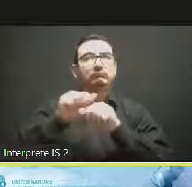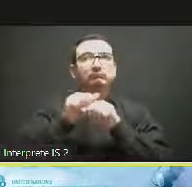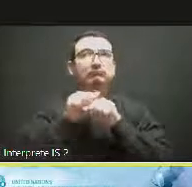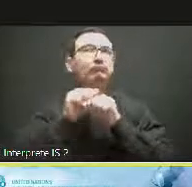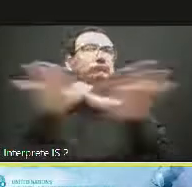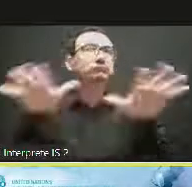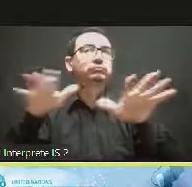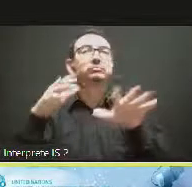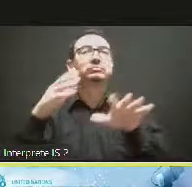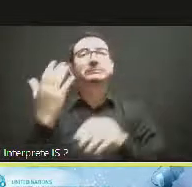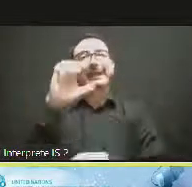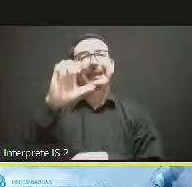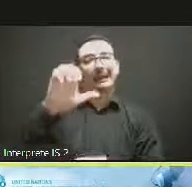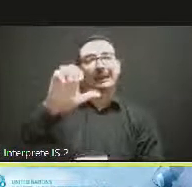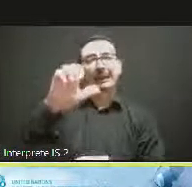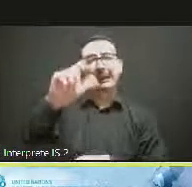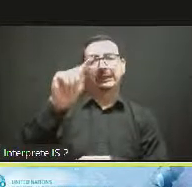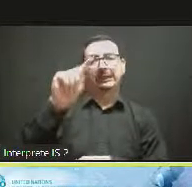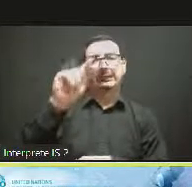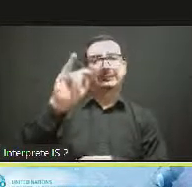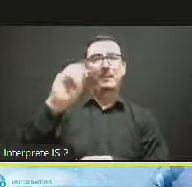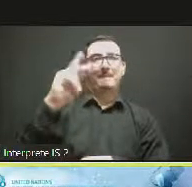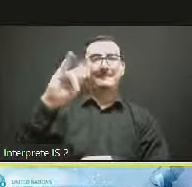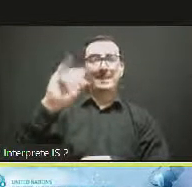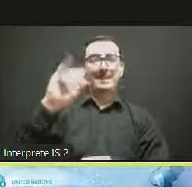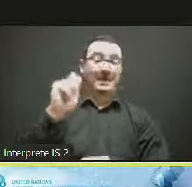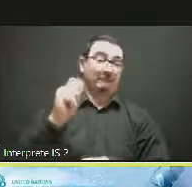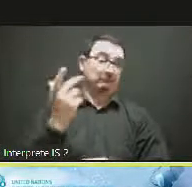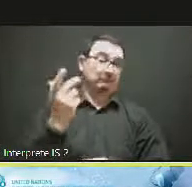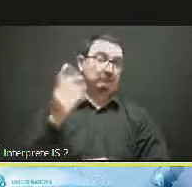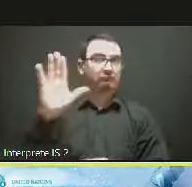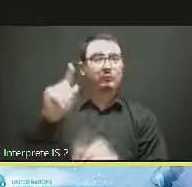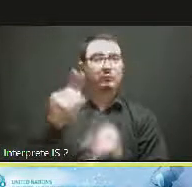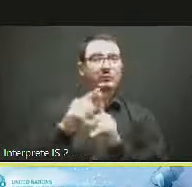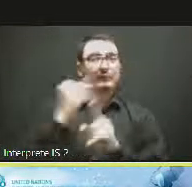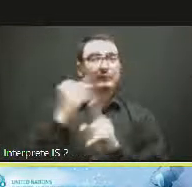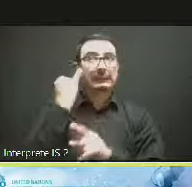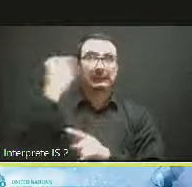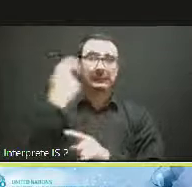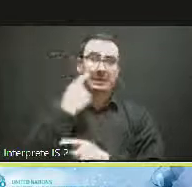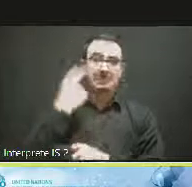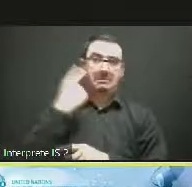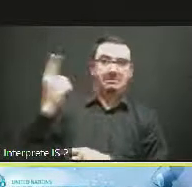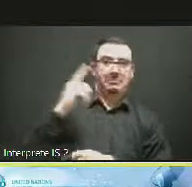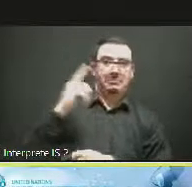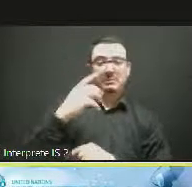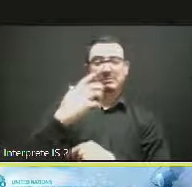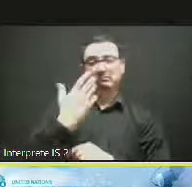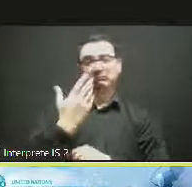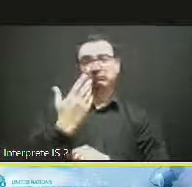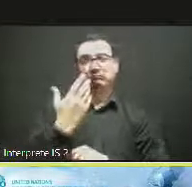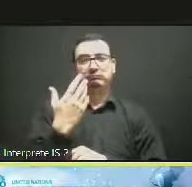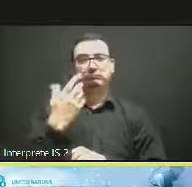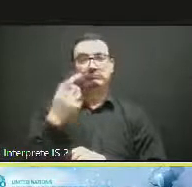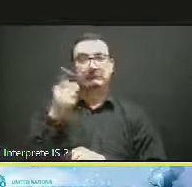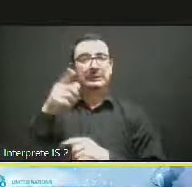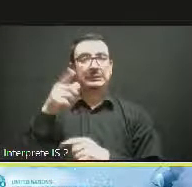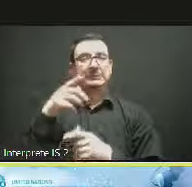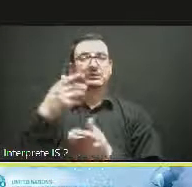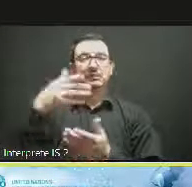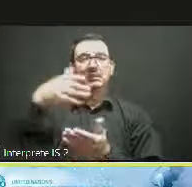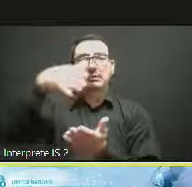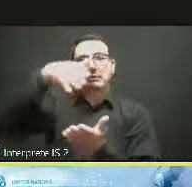equipments like 3D printing machines, laser-cutting, etc. And with this, this